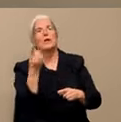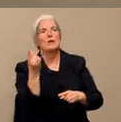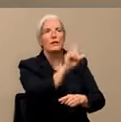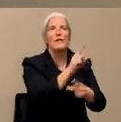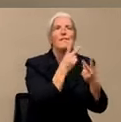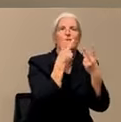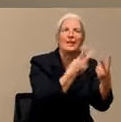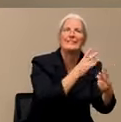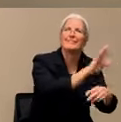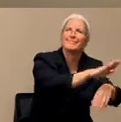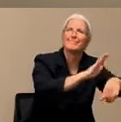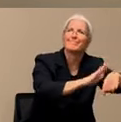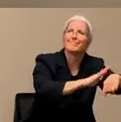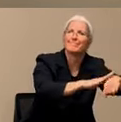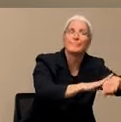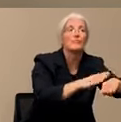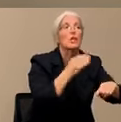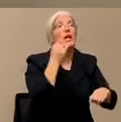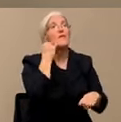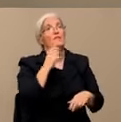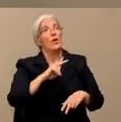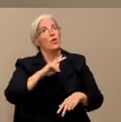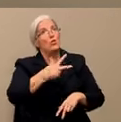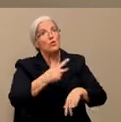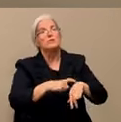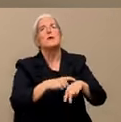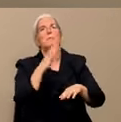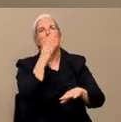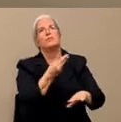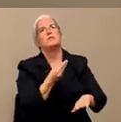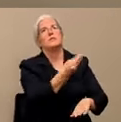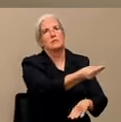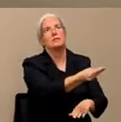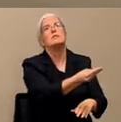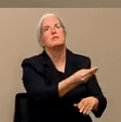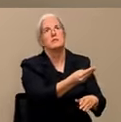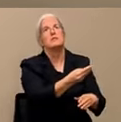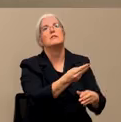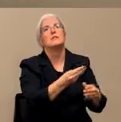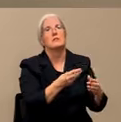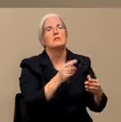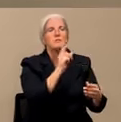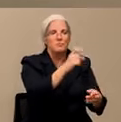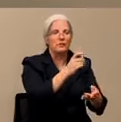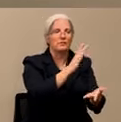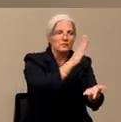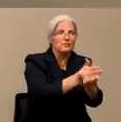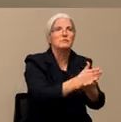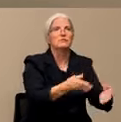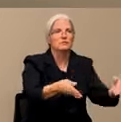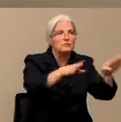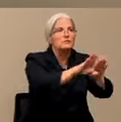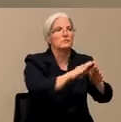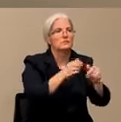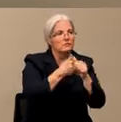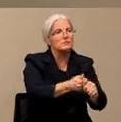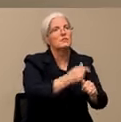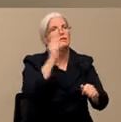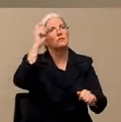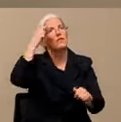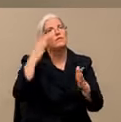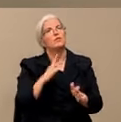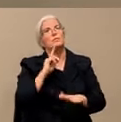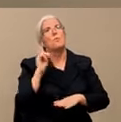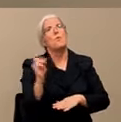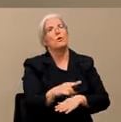the county to tell them to cease and desist in alignment with the governor's order. And this has been